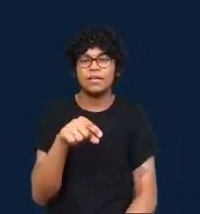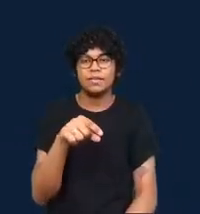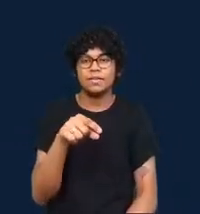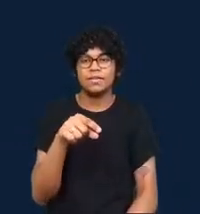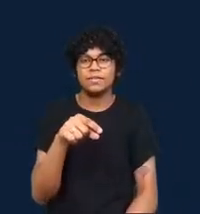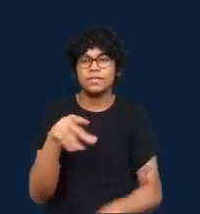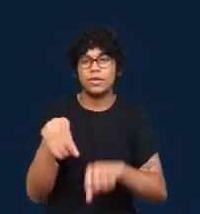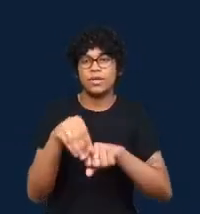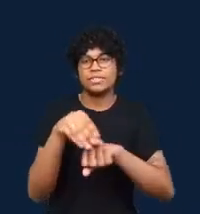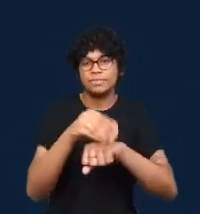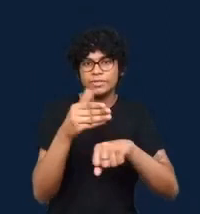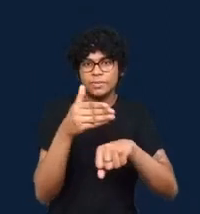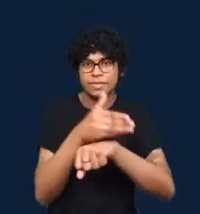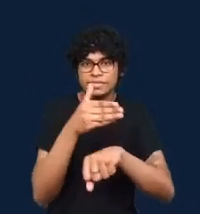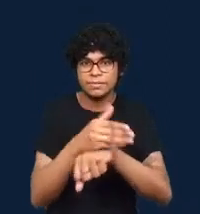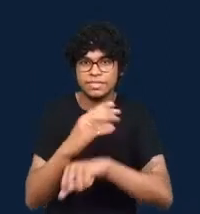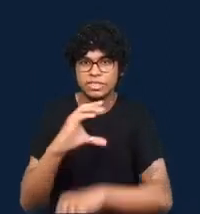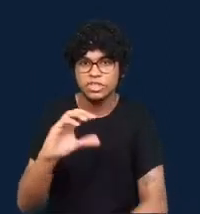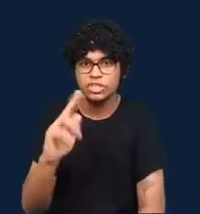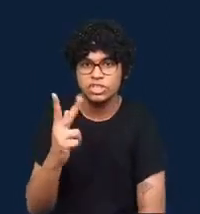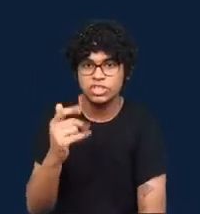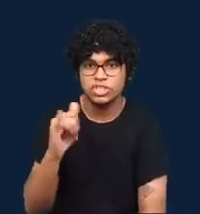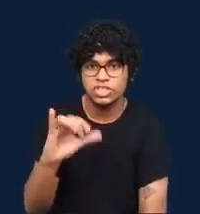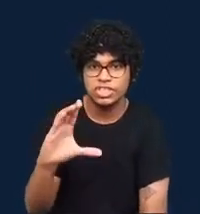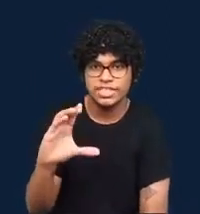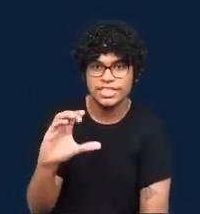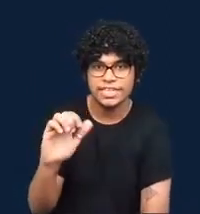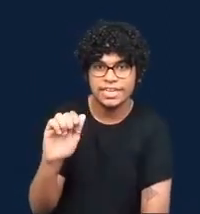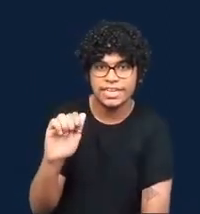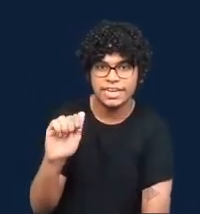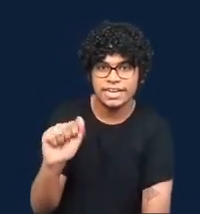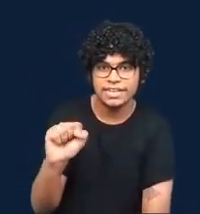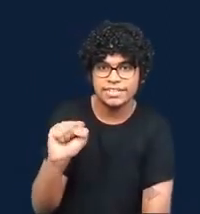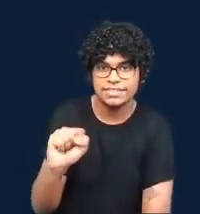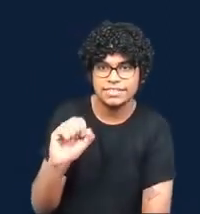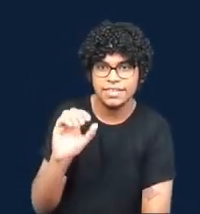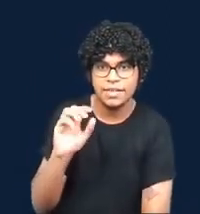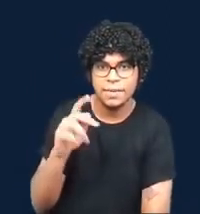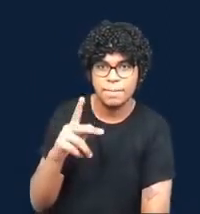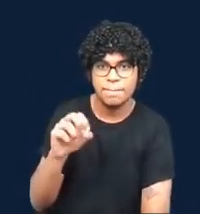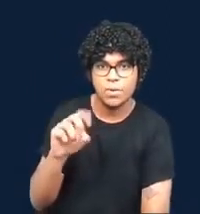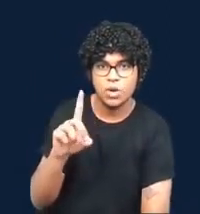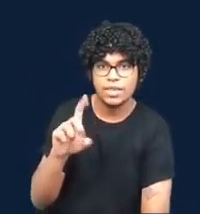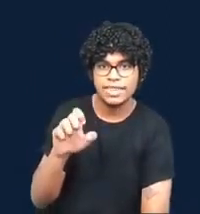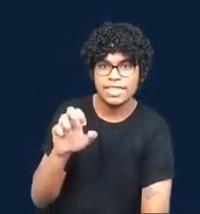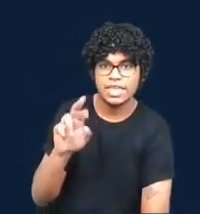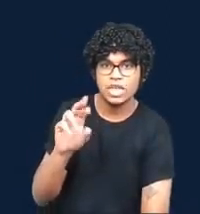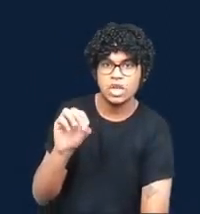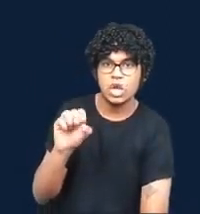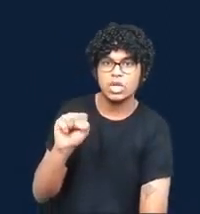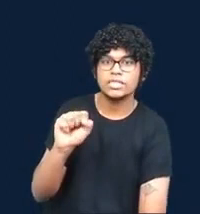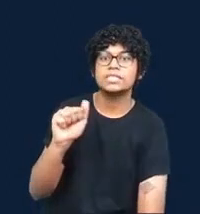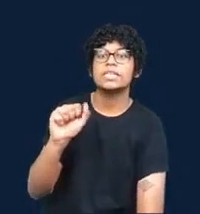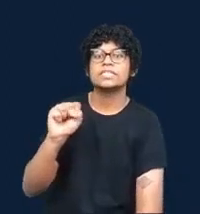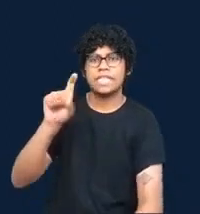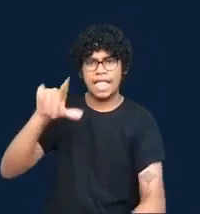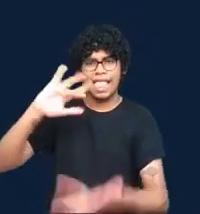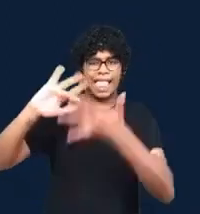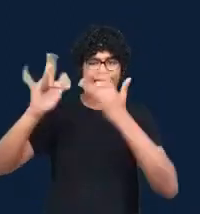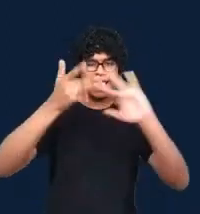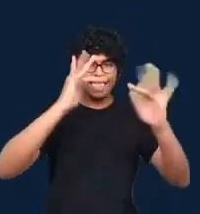of the work of Chicas Poderosas. this is a transnational network of journalists, designers and programmers who work on